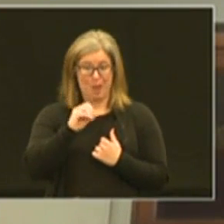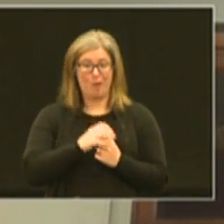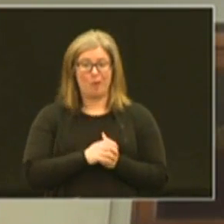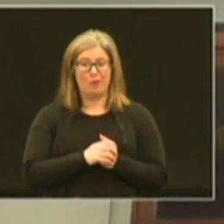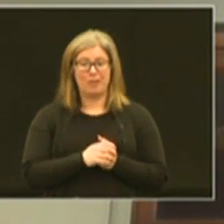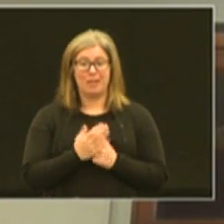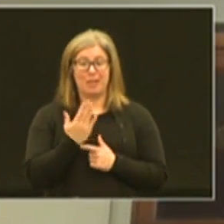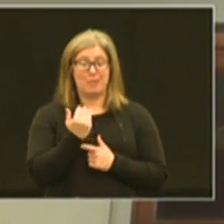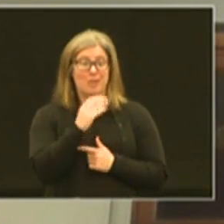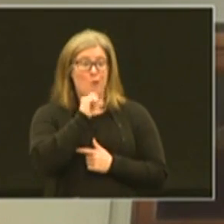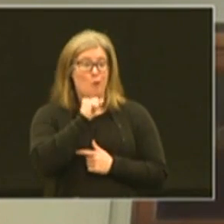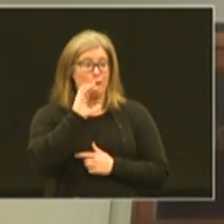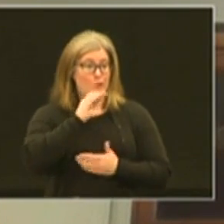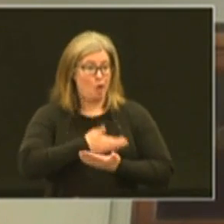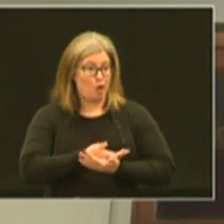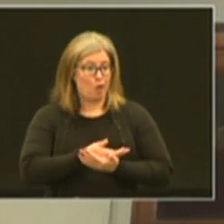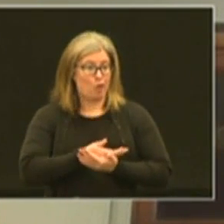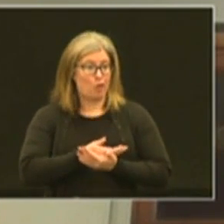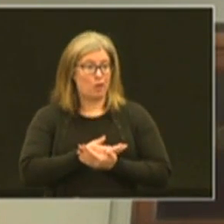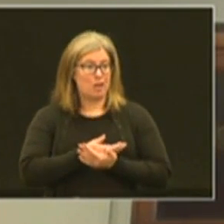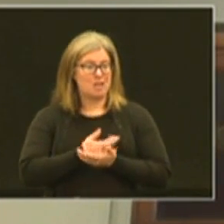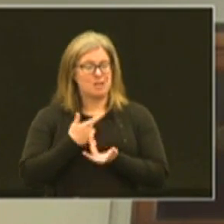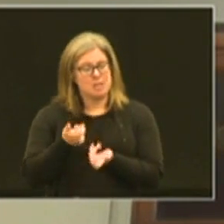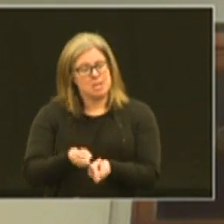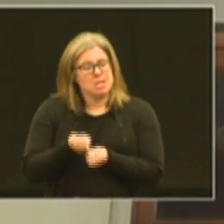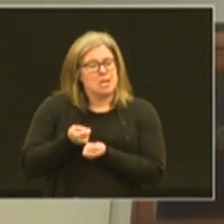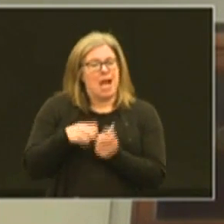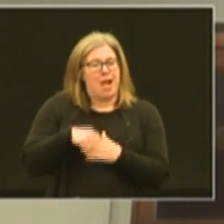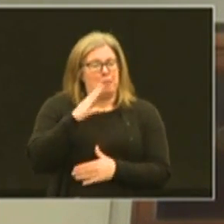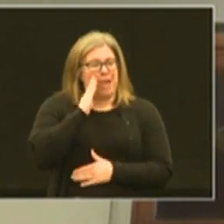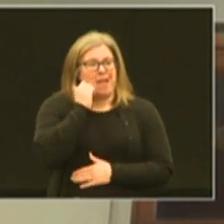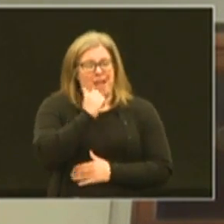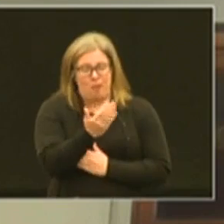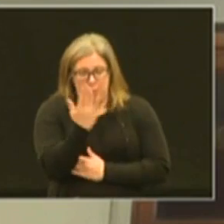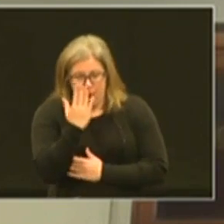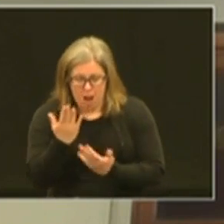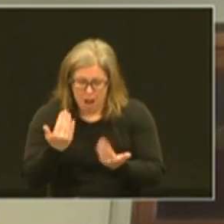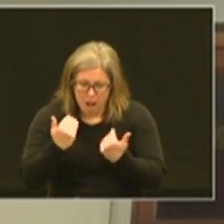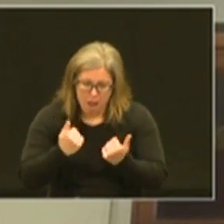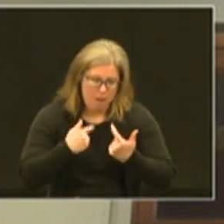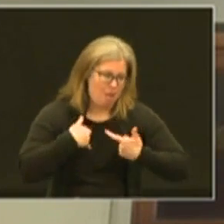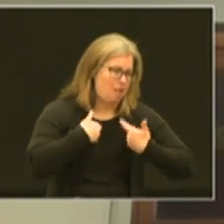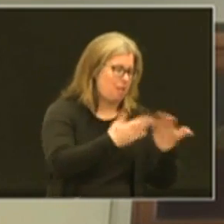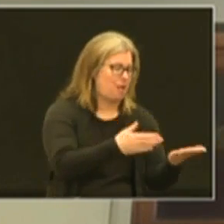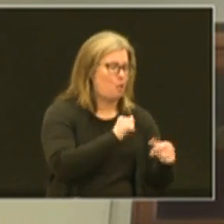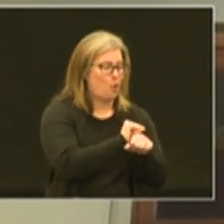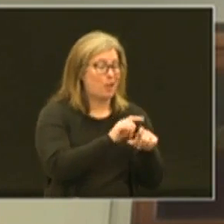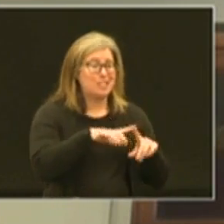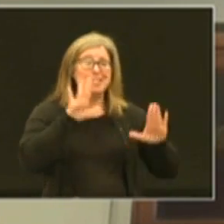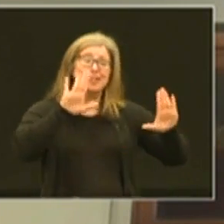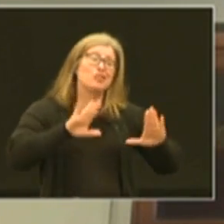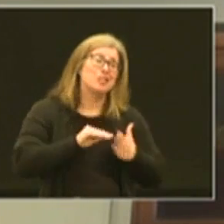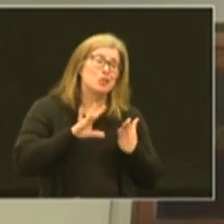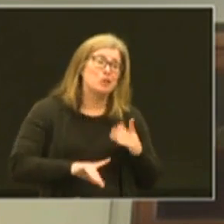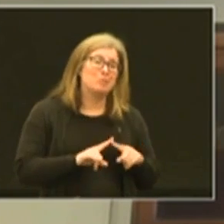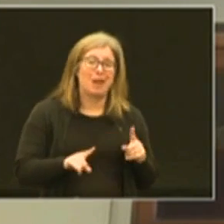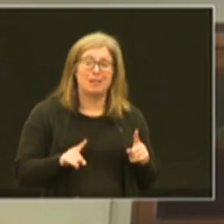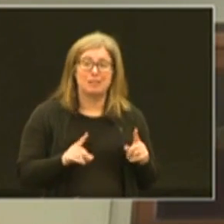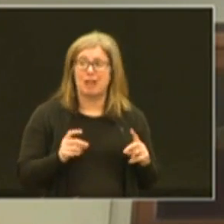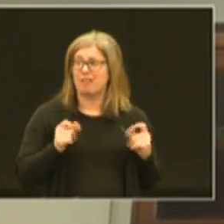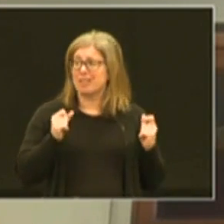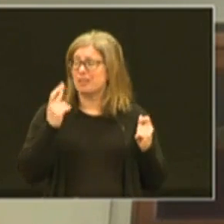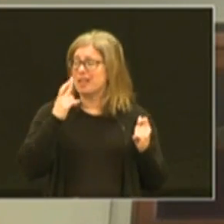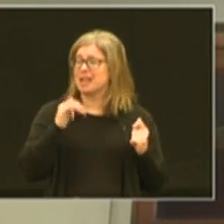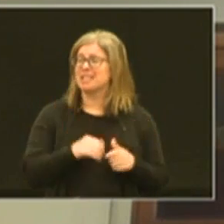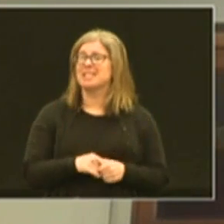my 15 year old daughter i work to drag her out of bed every morning and get her working and she's a fantastic student but you all of a